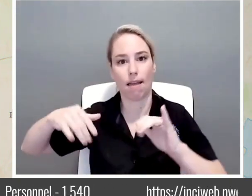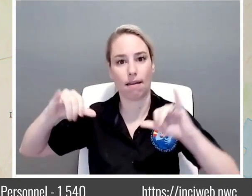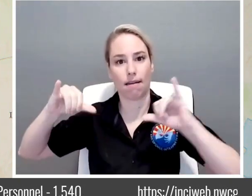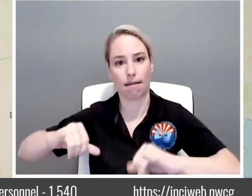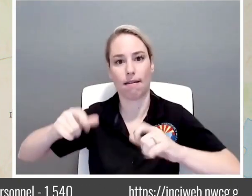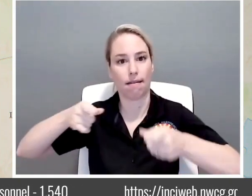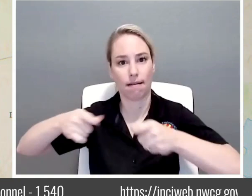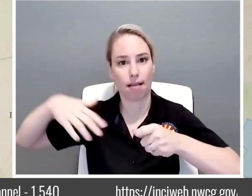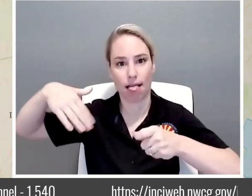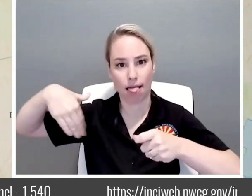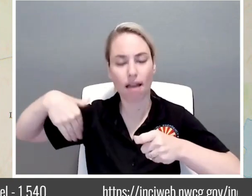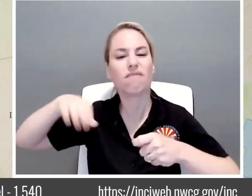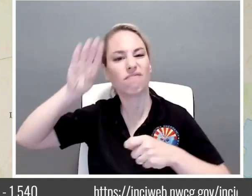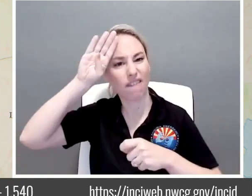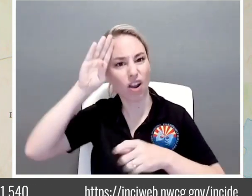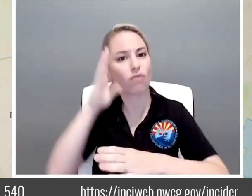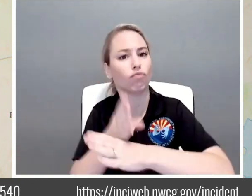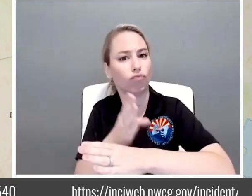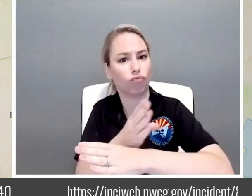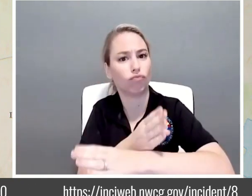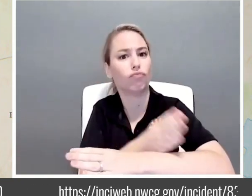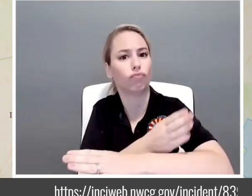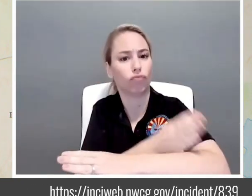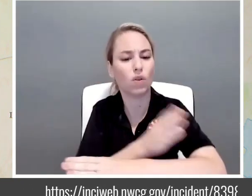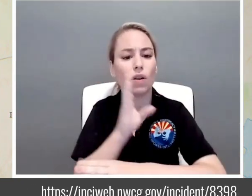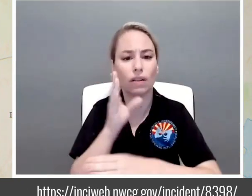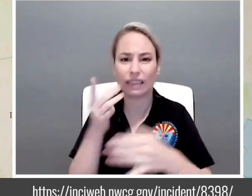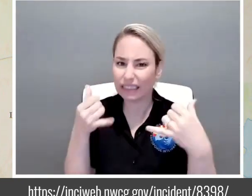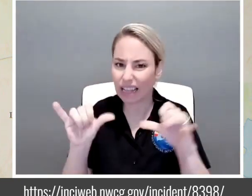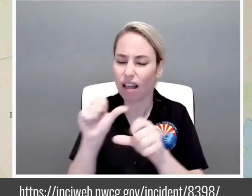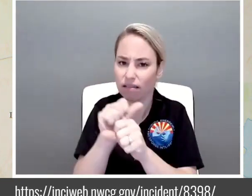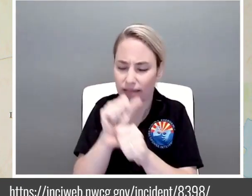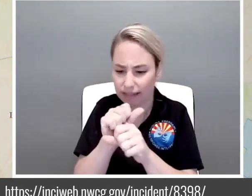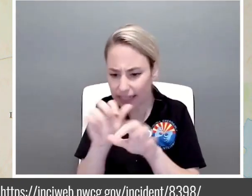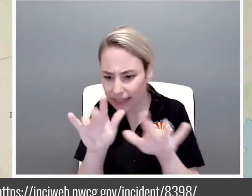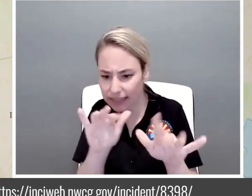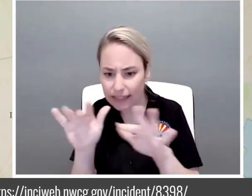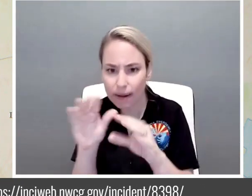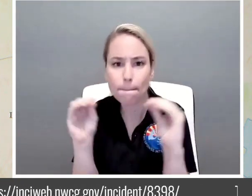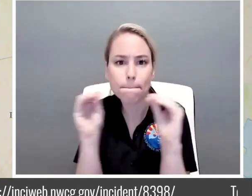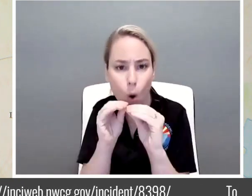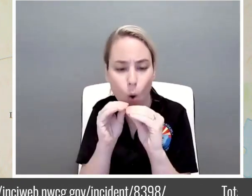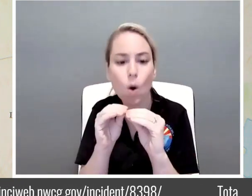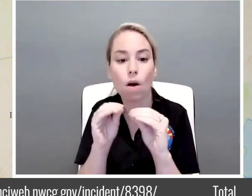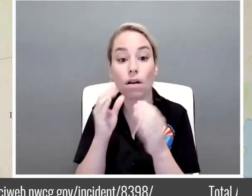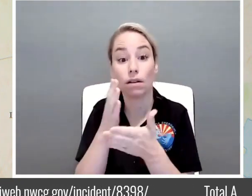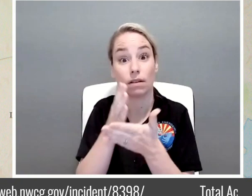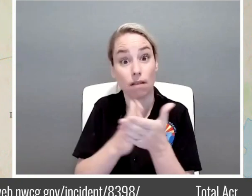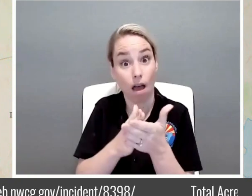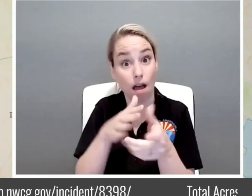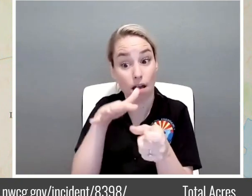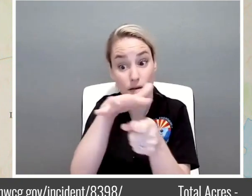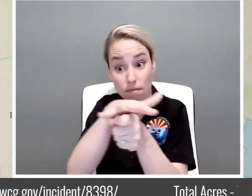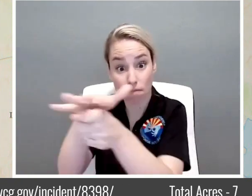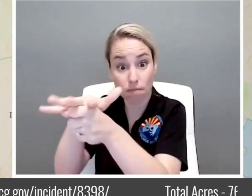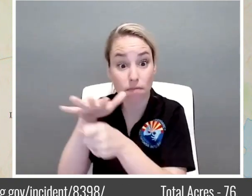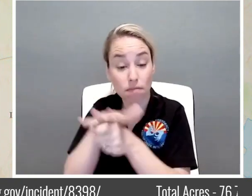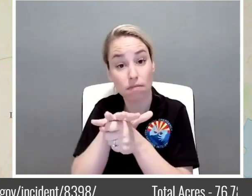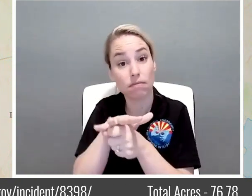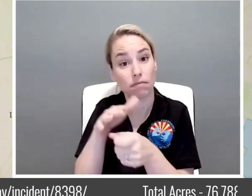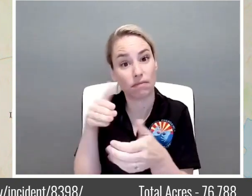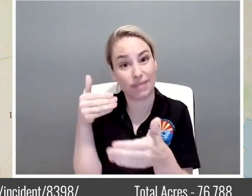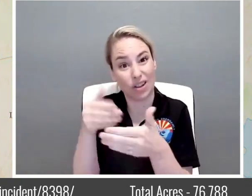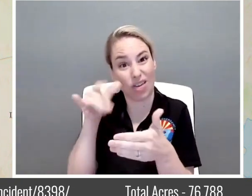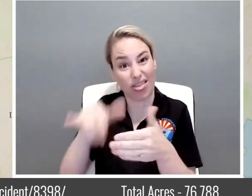progress on that they are going to tighten this up a little bit more there will be some areas down here in the bottom of the drainage that